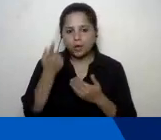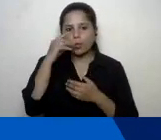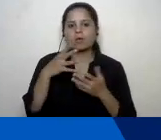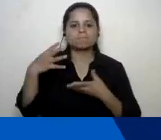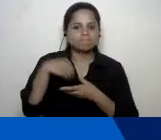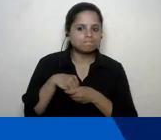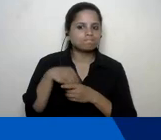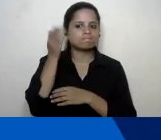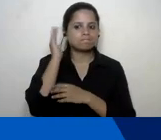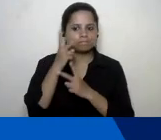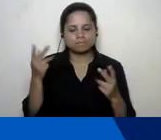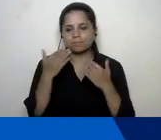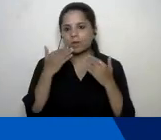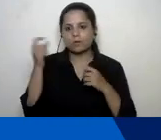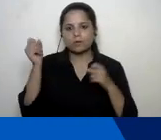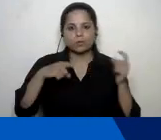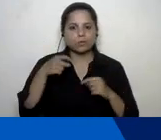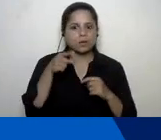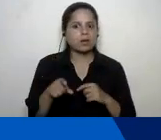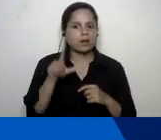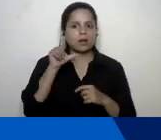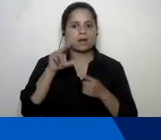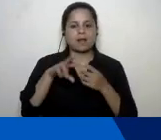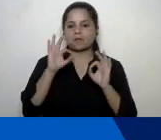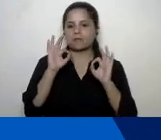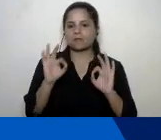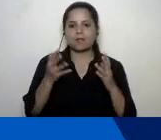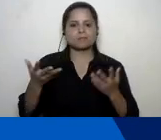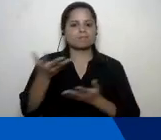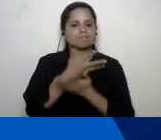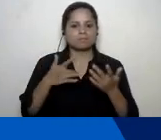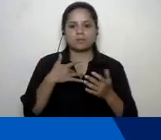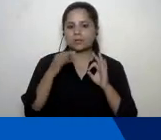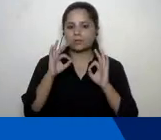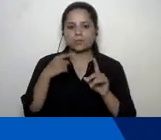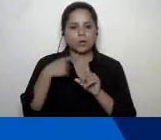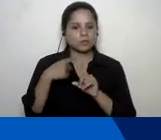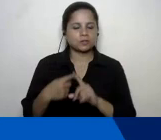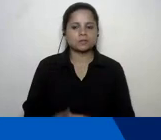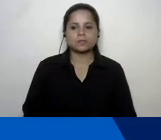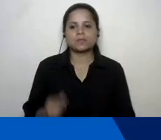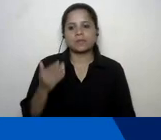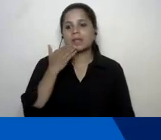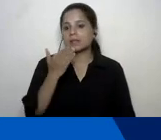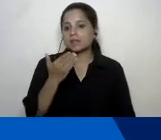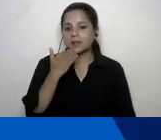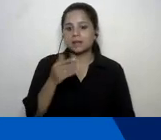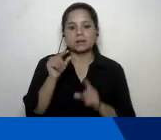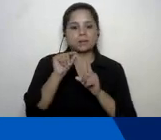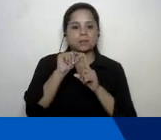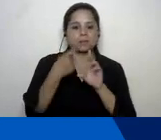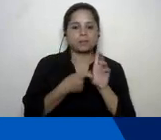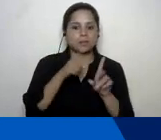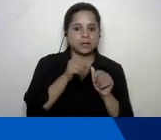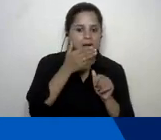session and uh you know making it very lively and interactive thank you to brian and mina